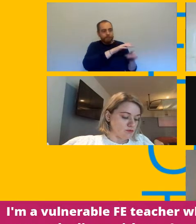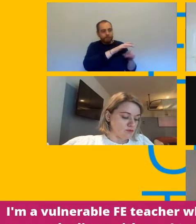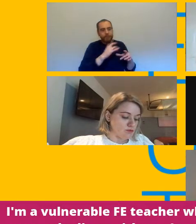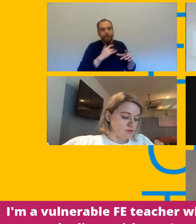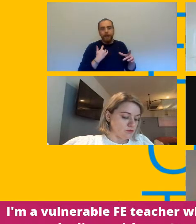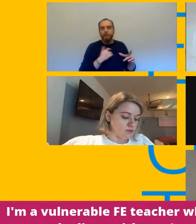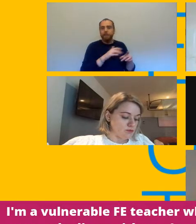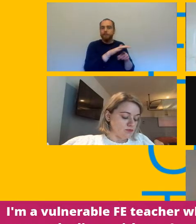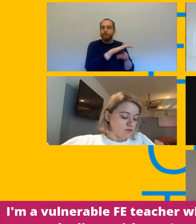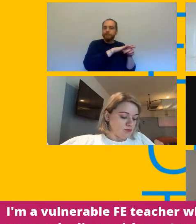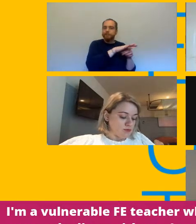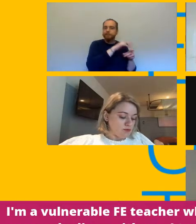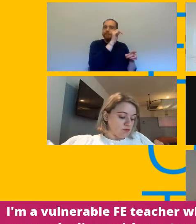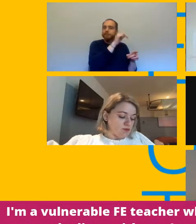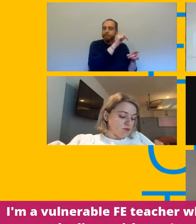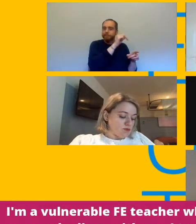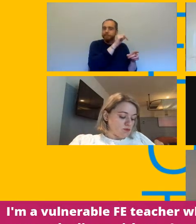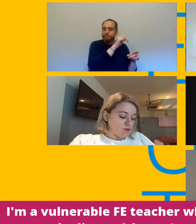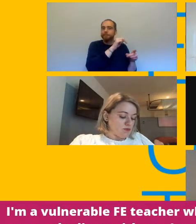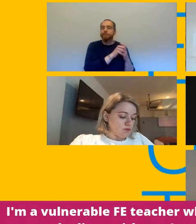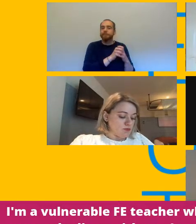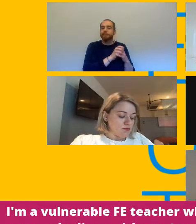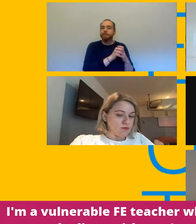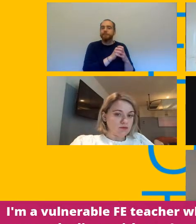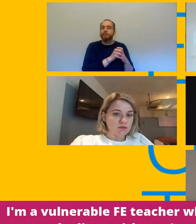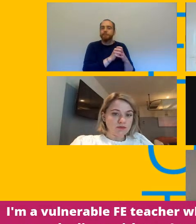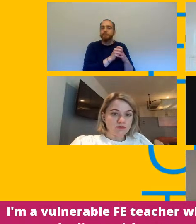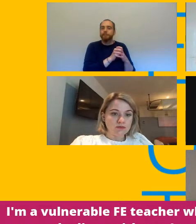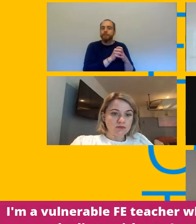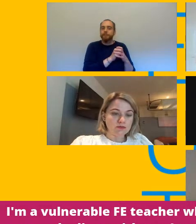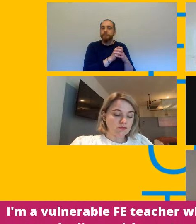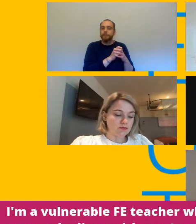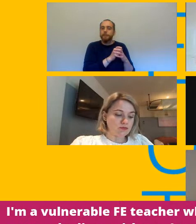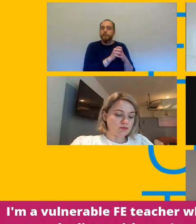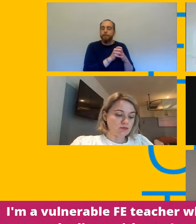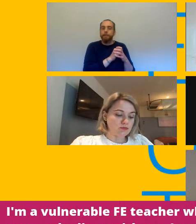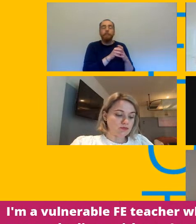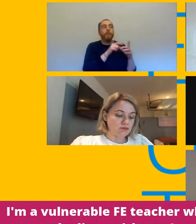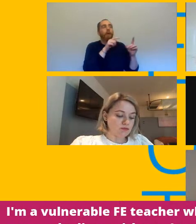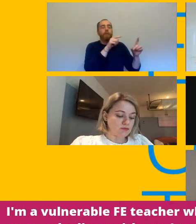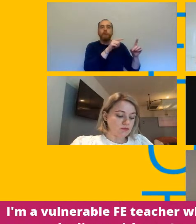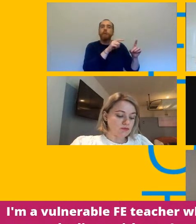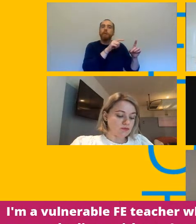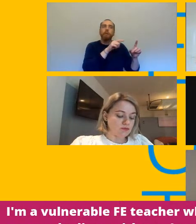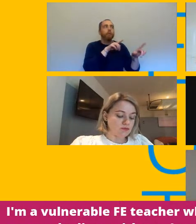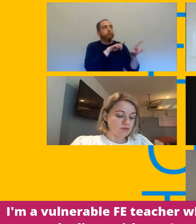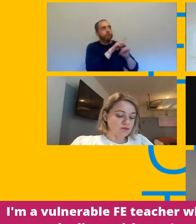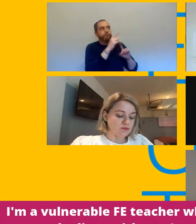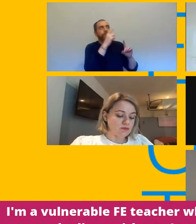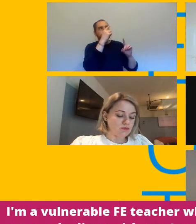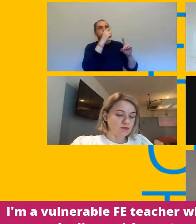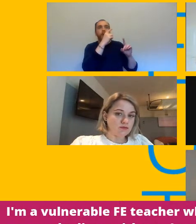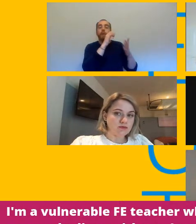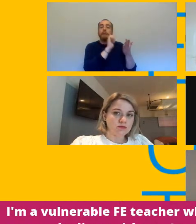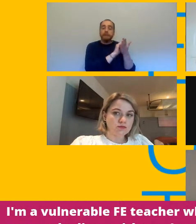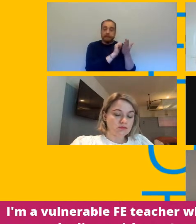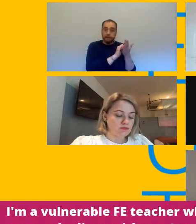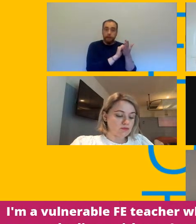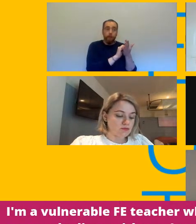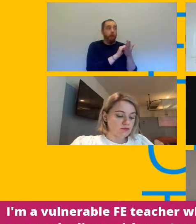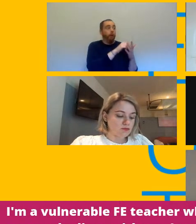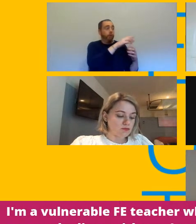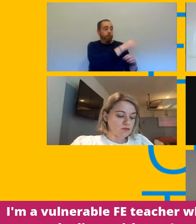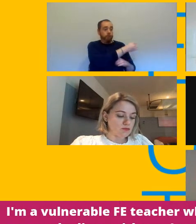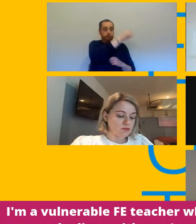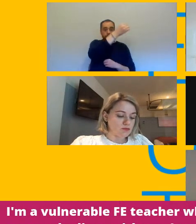sure the arrangements in place for staff to uh work safely in another way and that implies on full pay that implies people don't have to change their